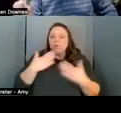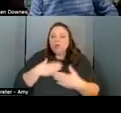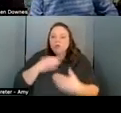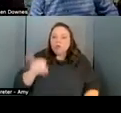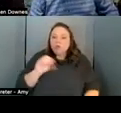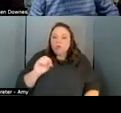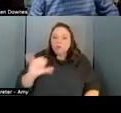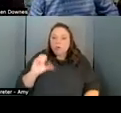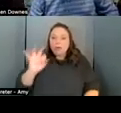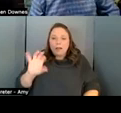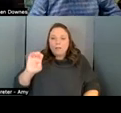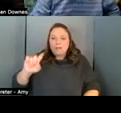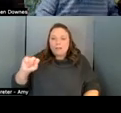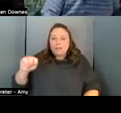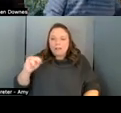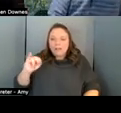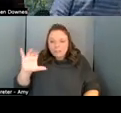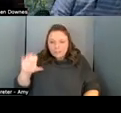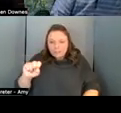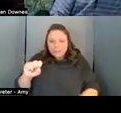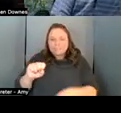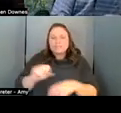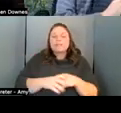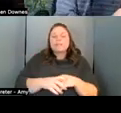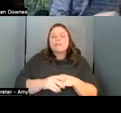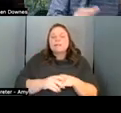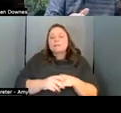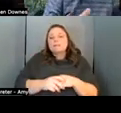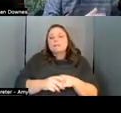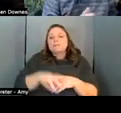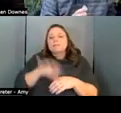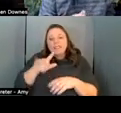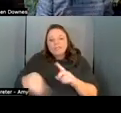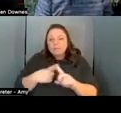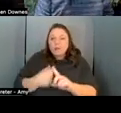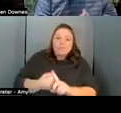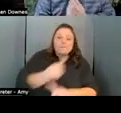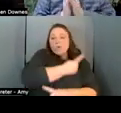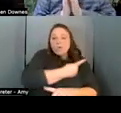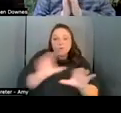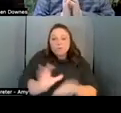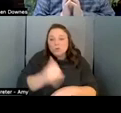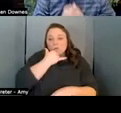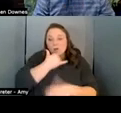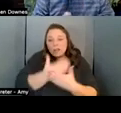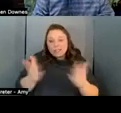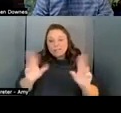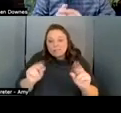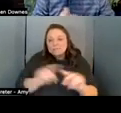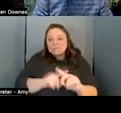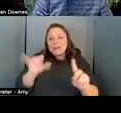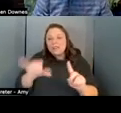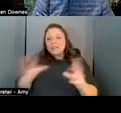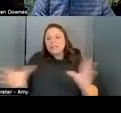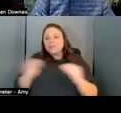isn't about avoiding doing the wrong thing in my mind it's about being able